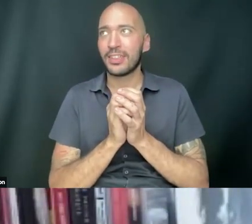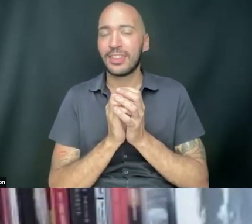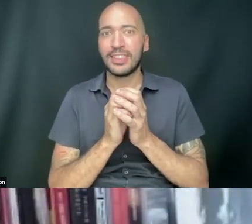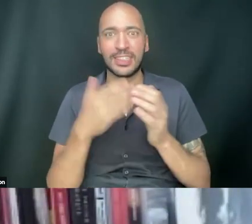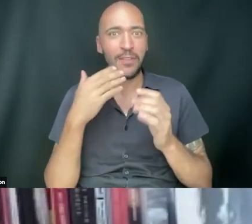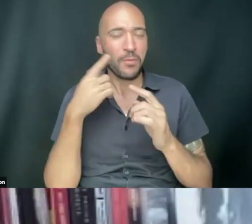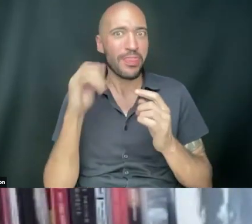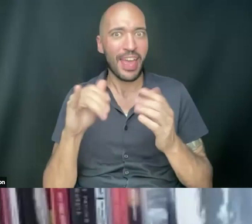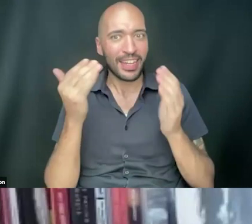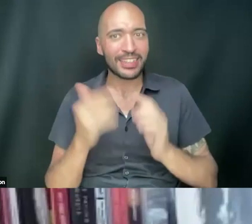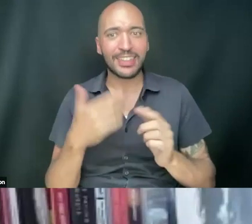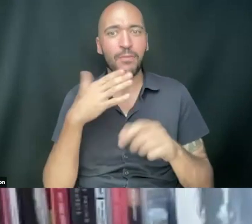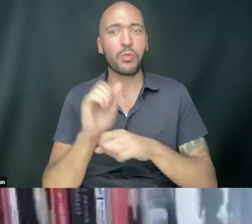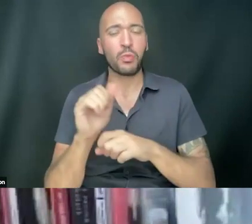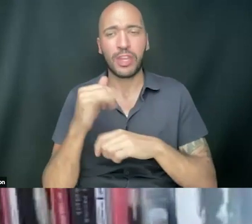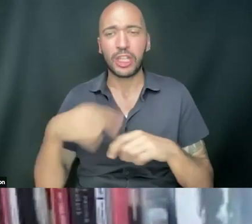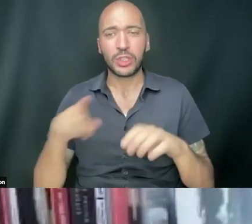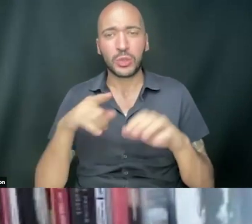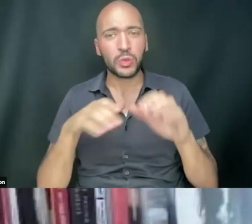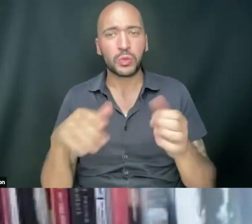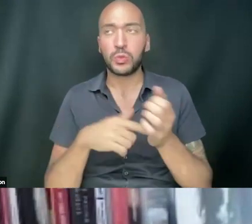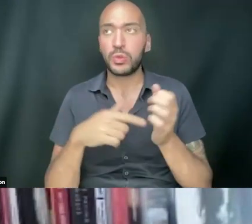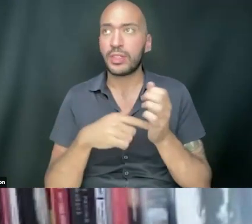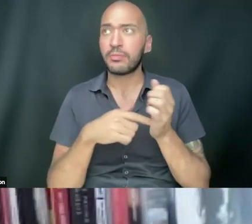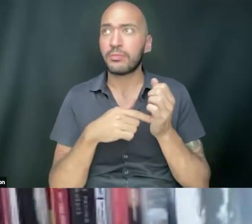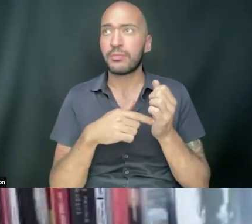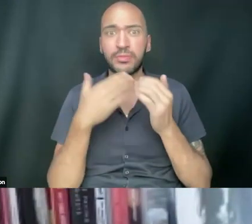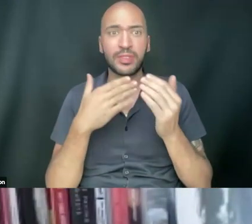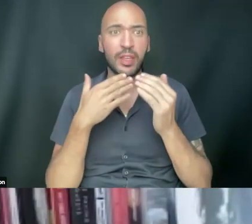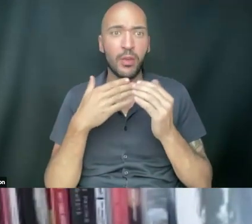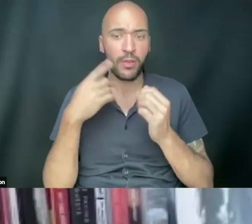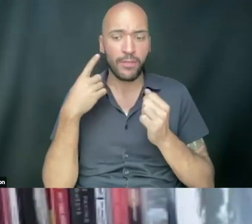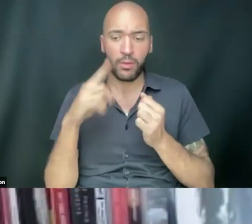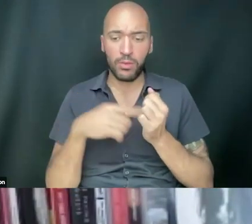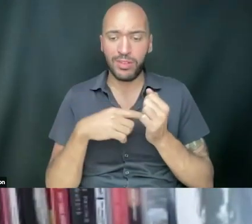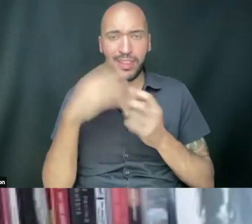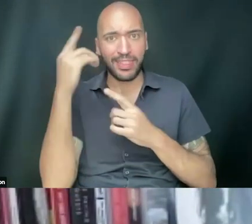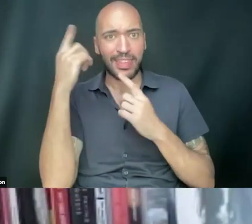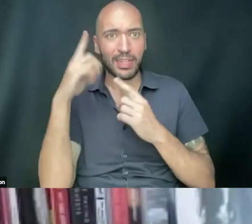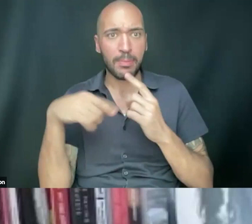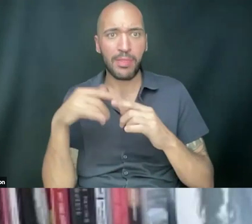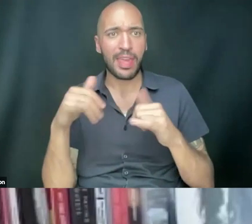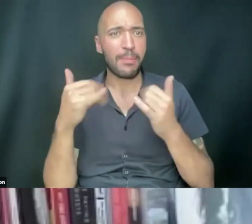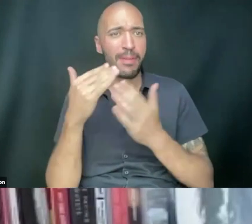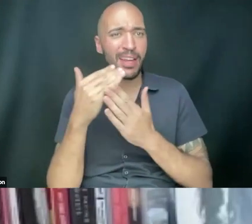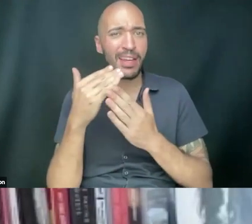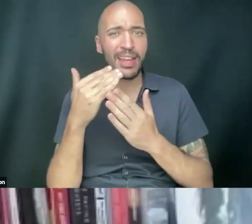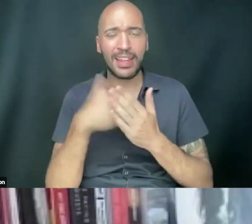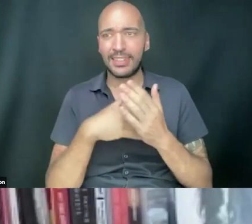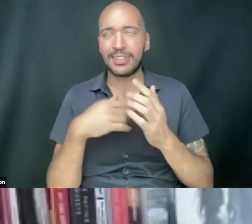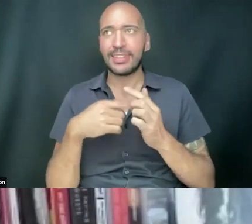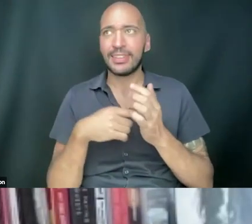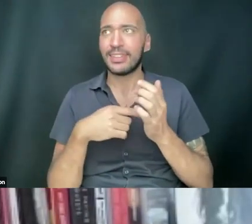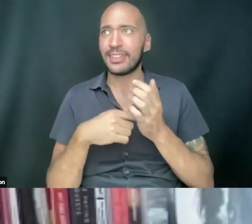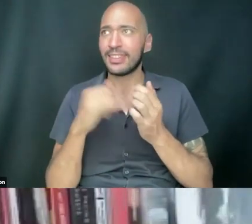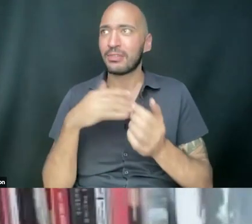the analysis. Thank you for the work that you're doing. Thank you for thinking about that playlist. So that was,